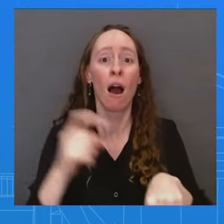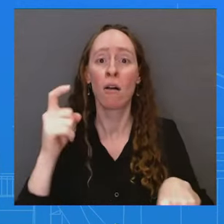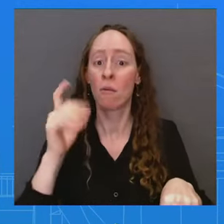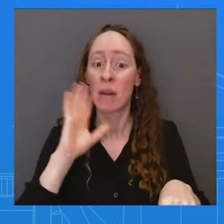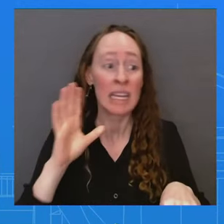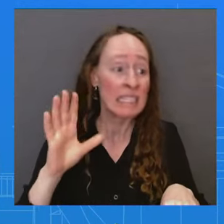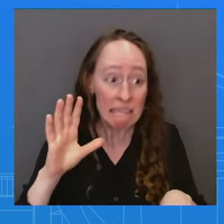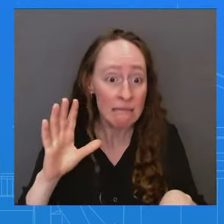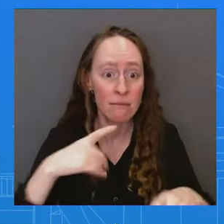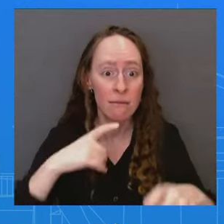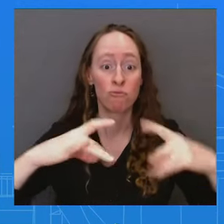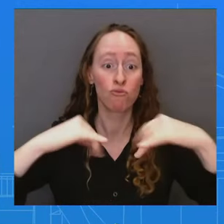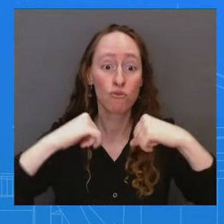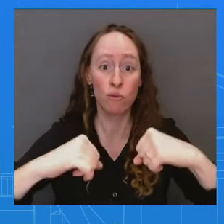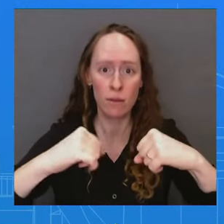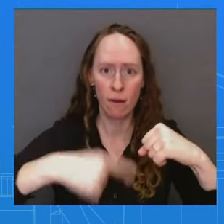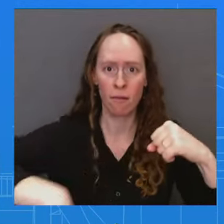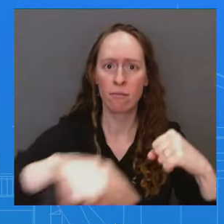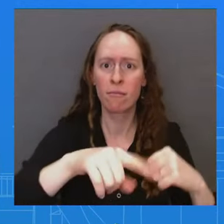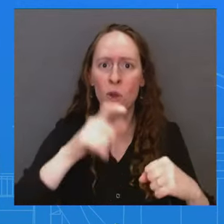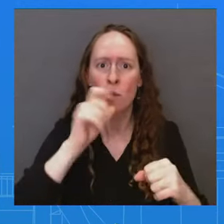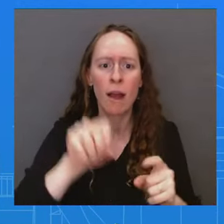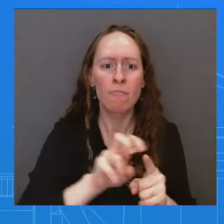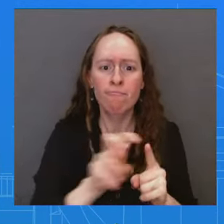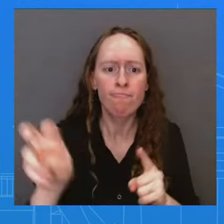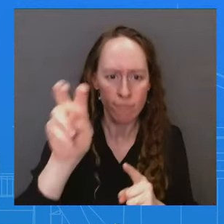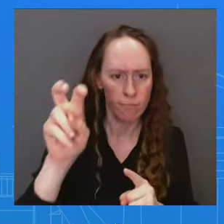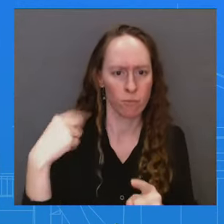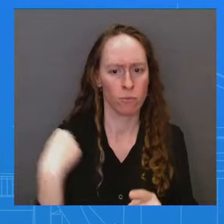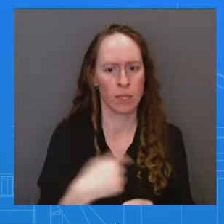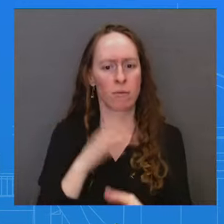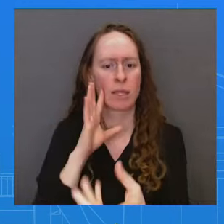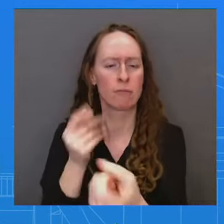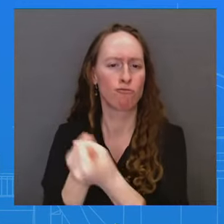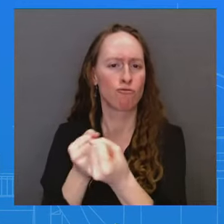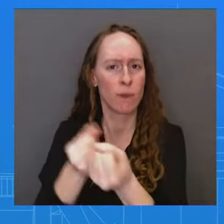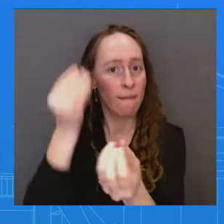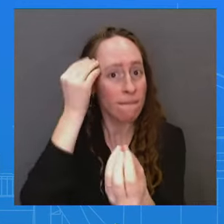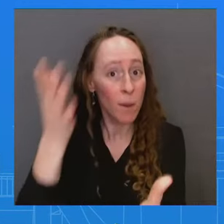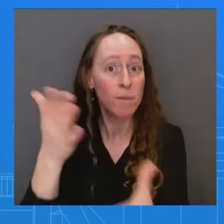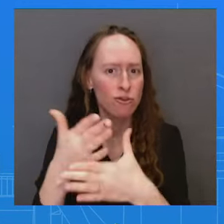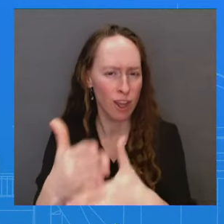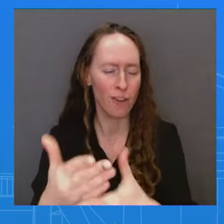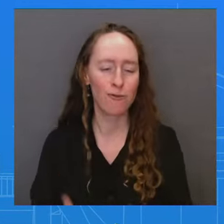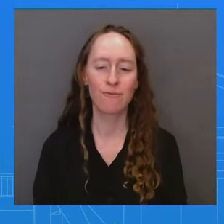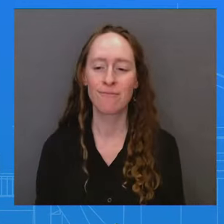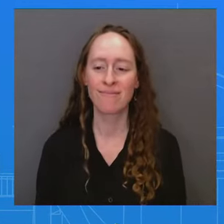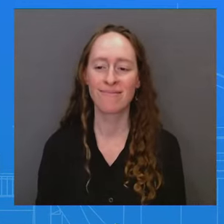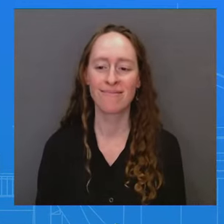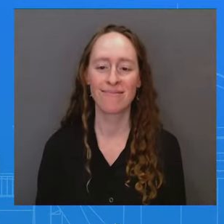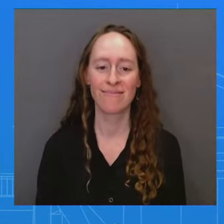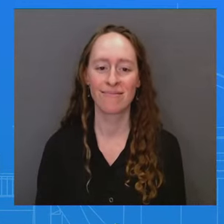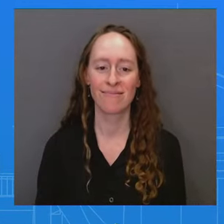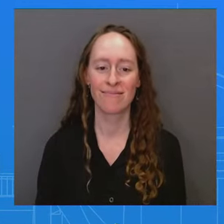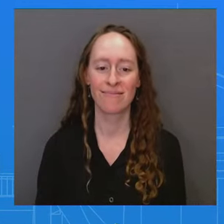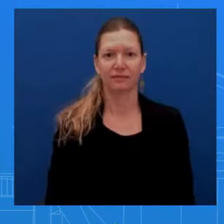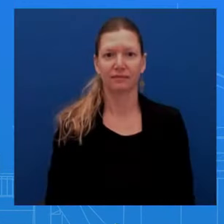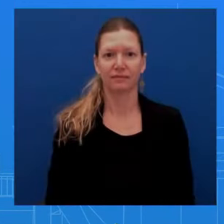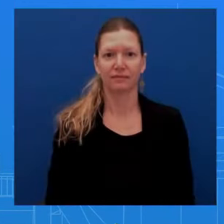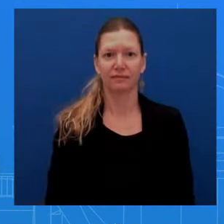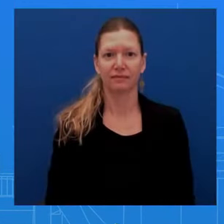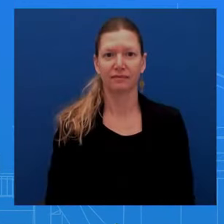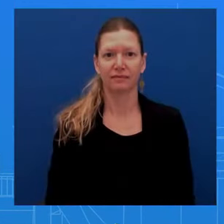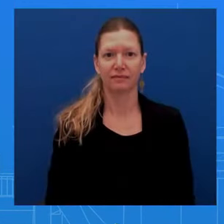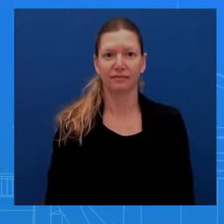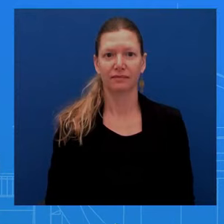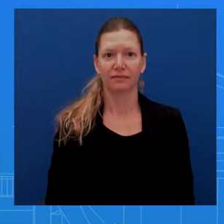information that they need to be to be safe. The Thank you. I want to follow up